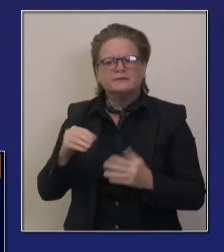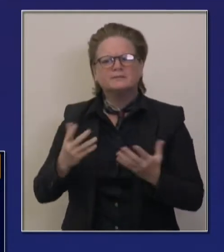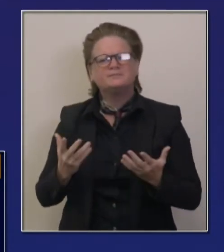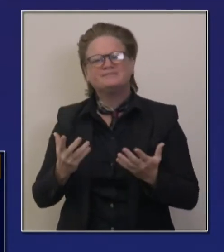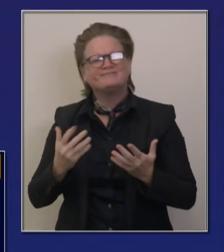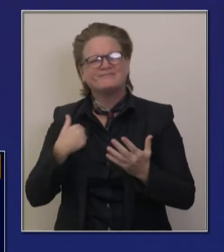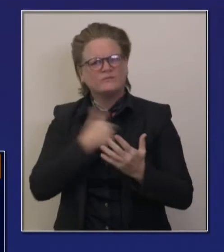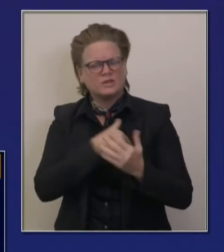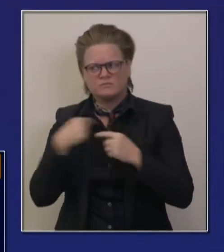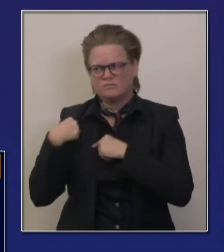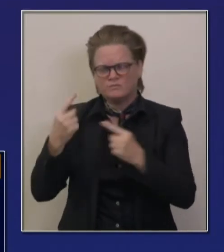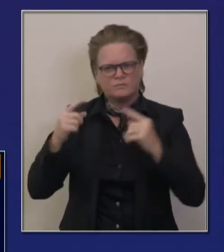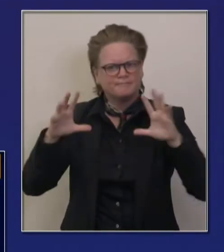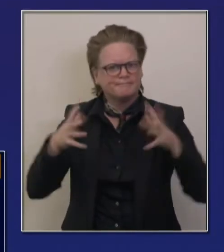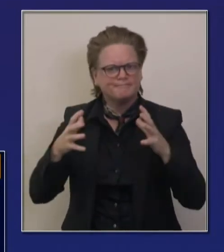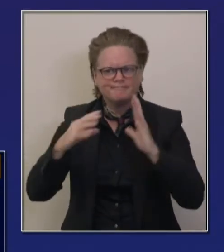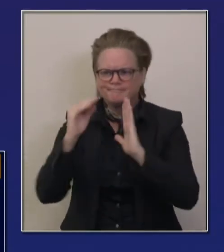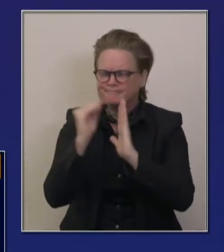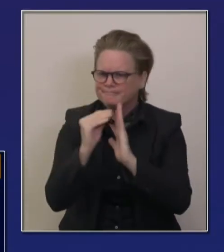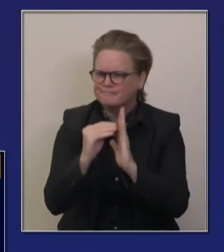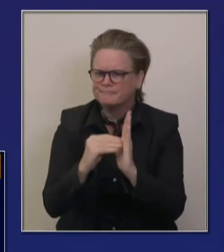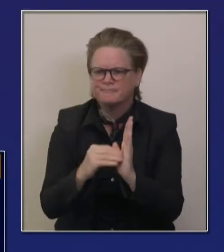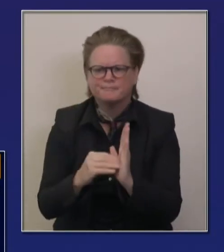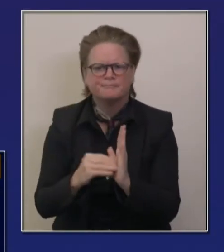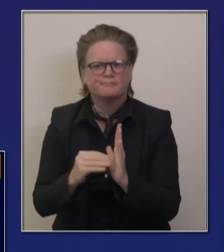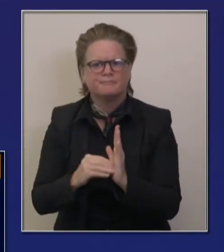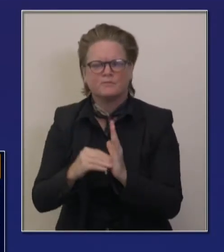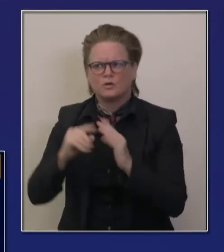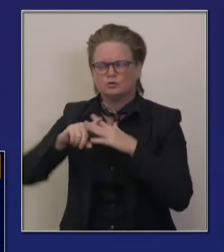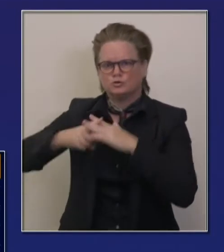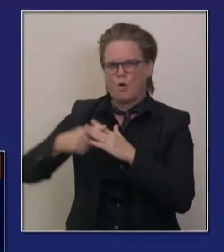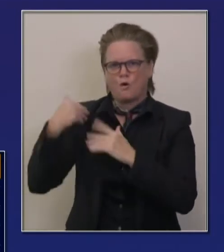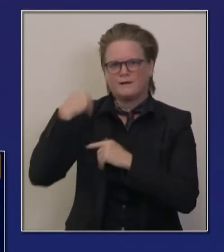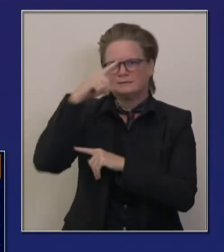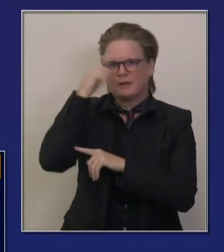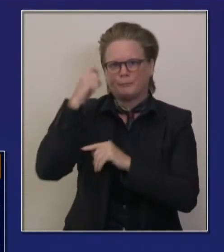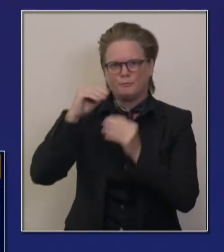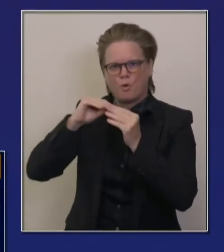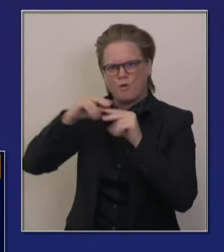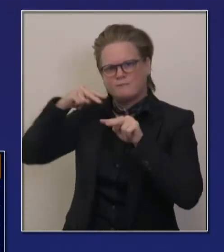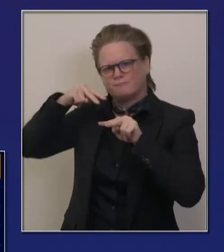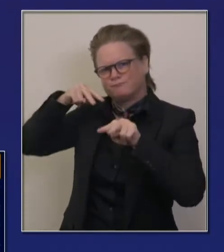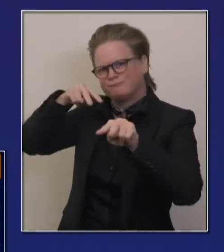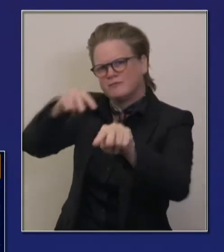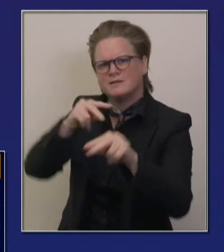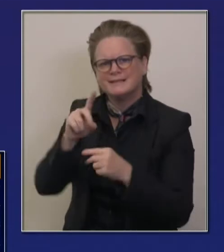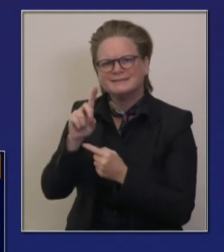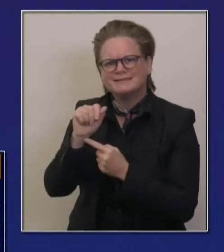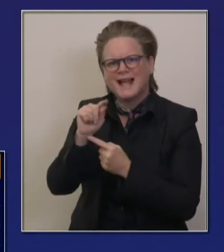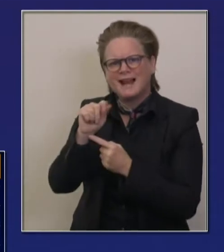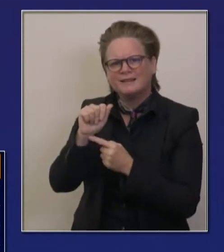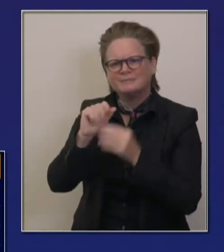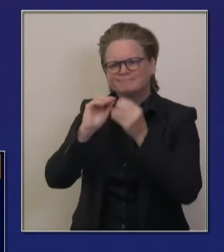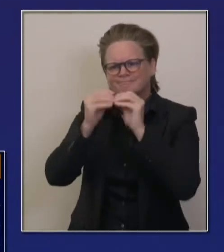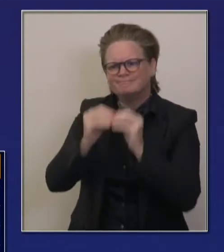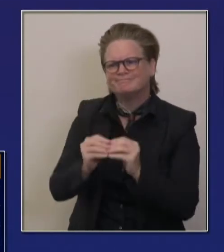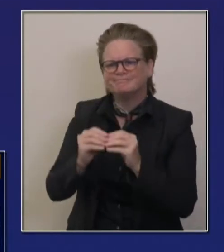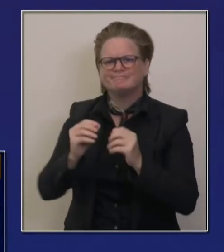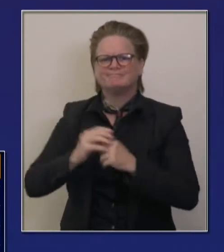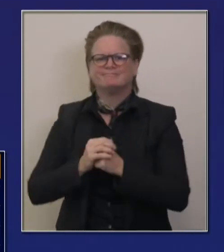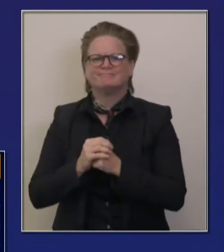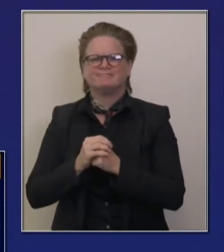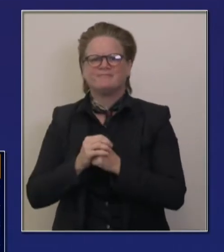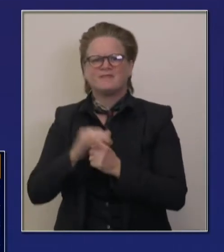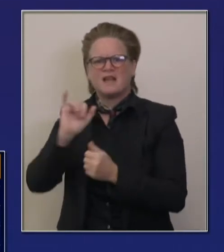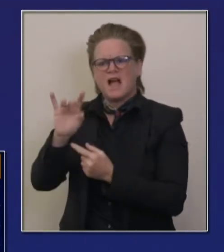uh, we got into those summer months, those early days, you may recall, and I'll just go back. You see that 40.8% that